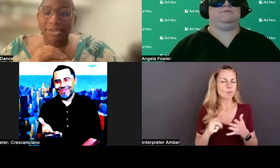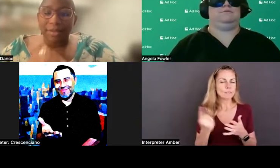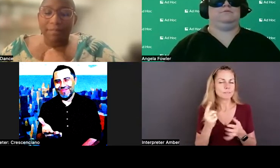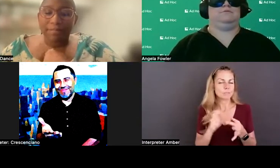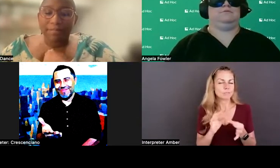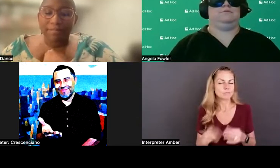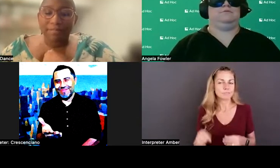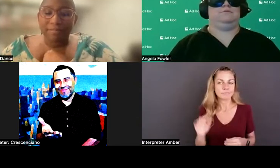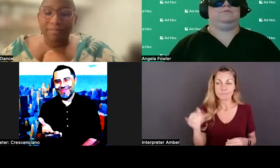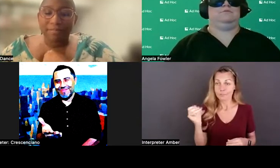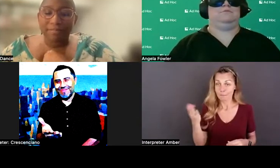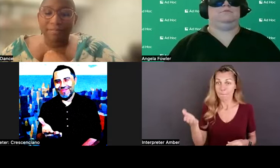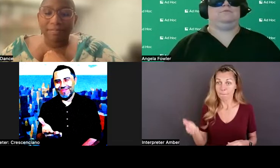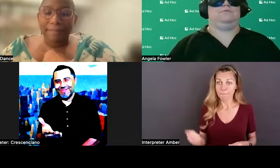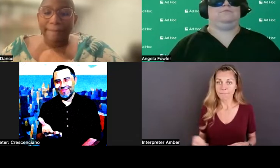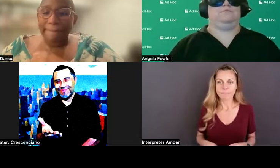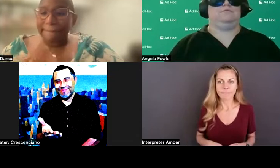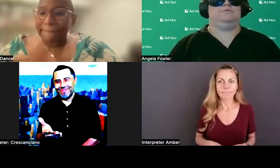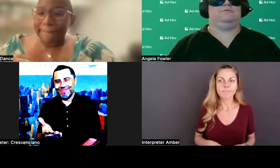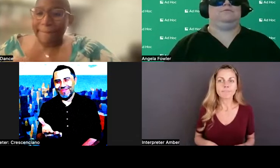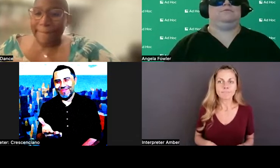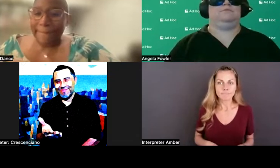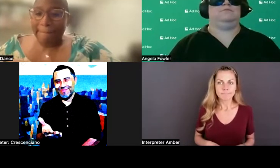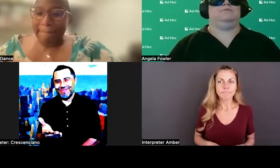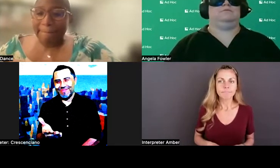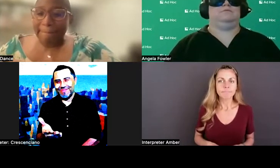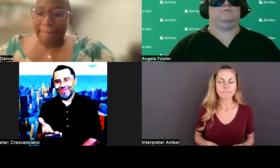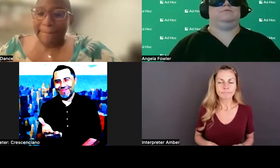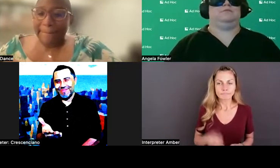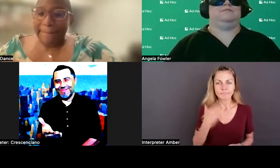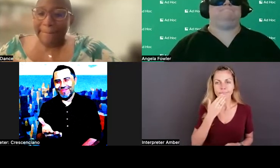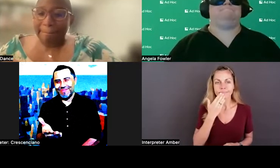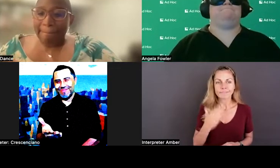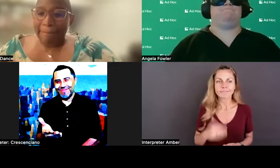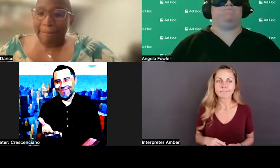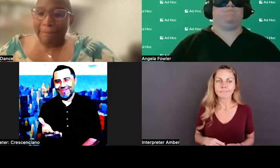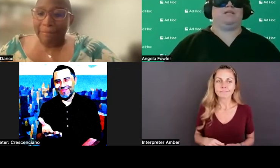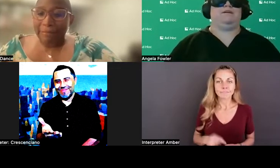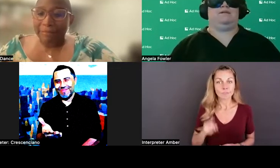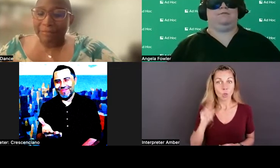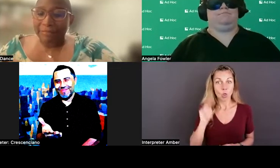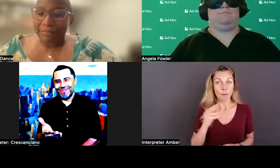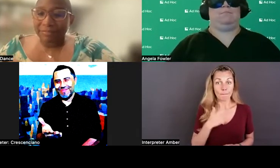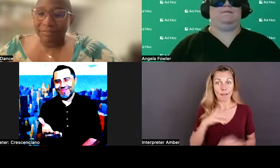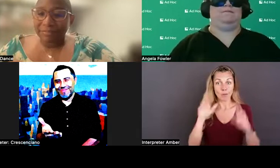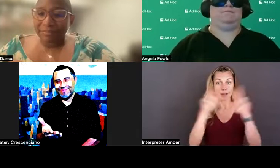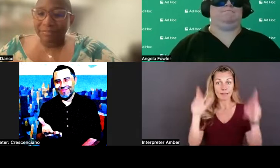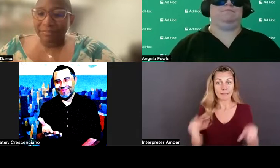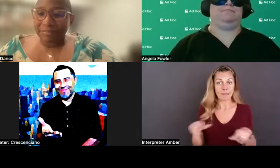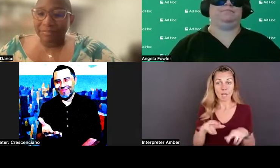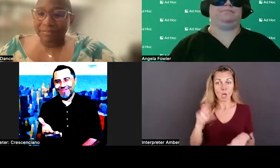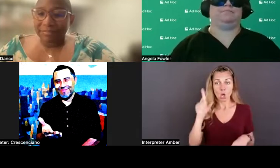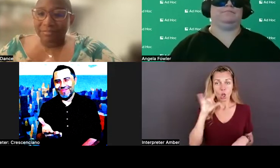Go on, Jacob. Thank you so much. So I, if you look at my resume, it looks like a total